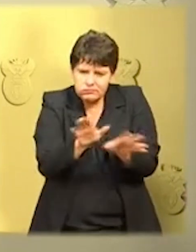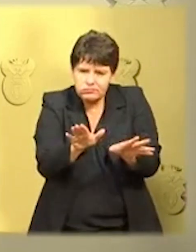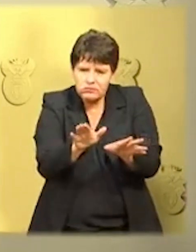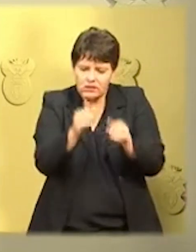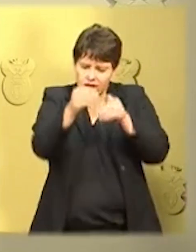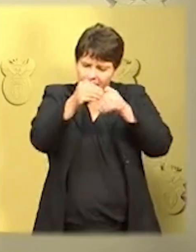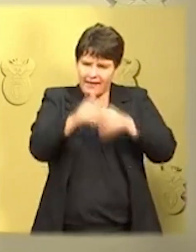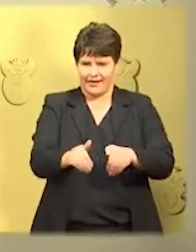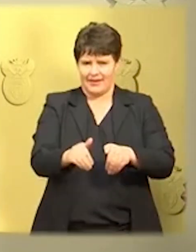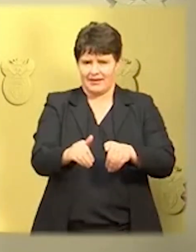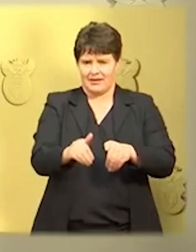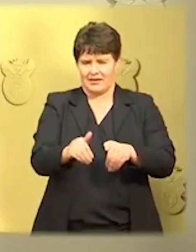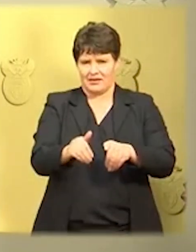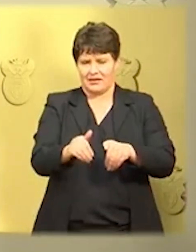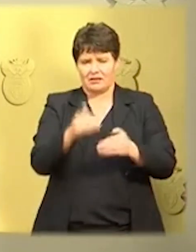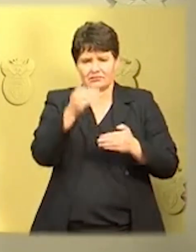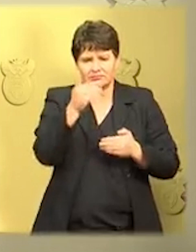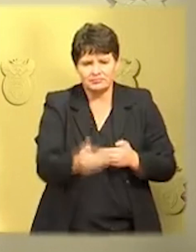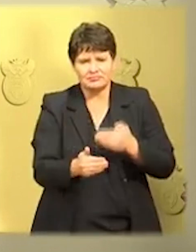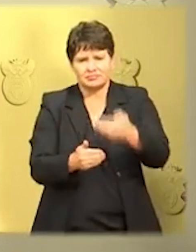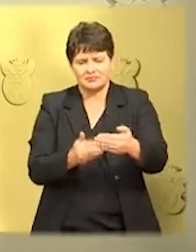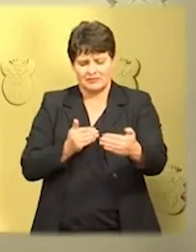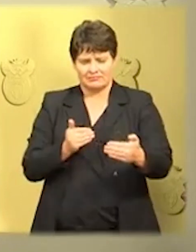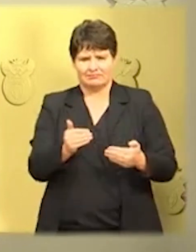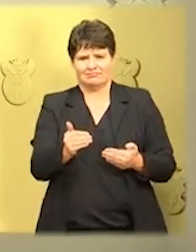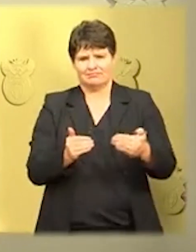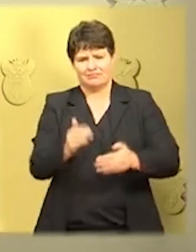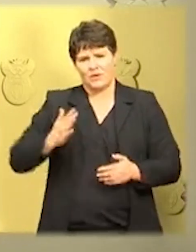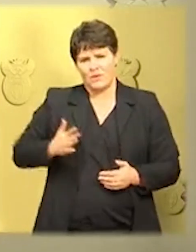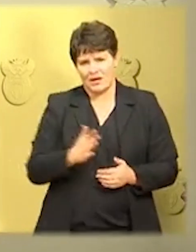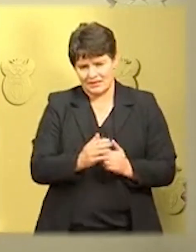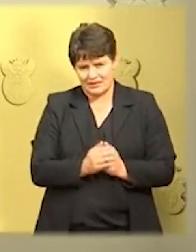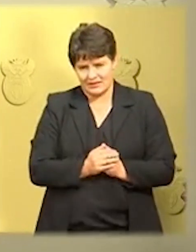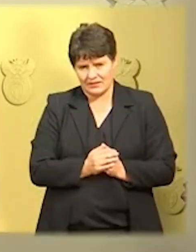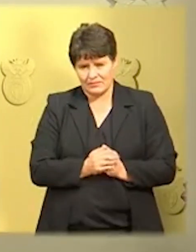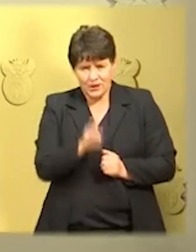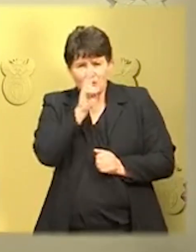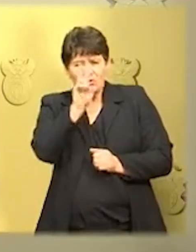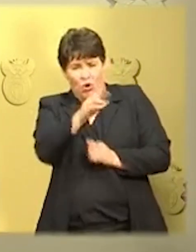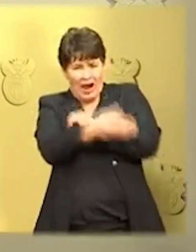followed by another hard lockdown as has happened in other countries.